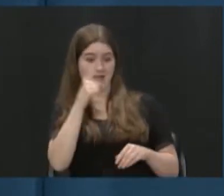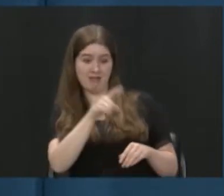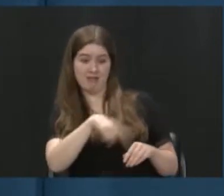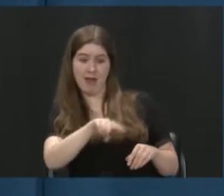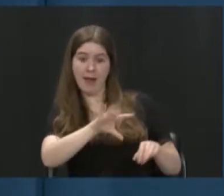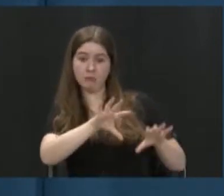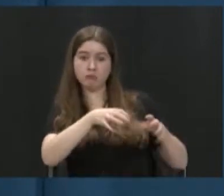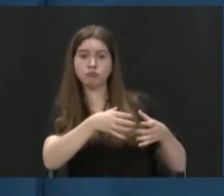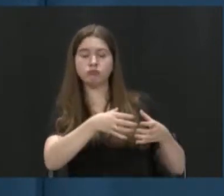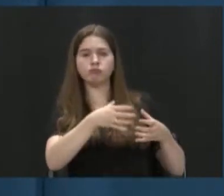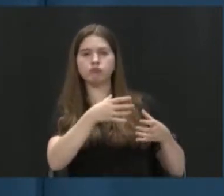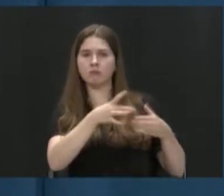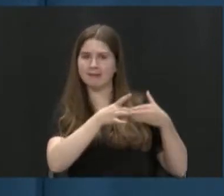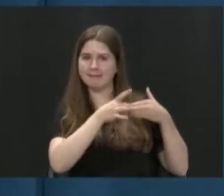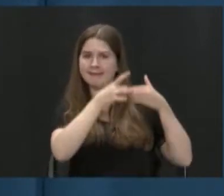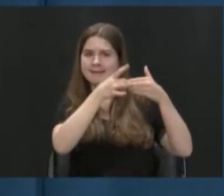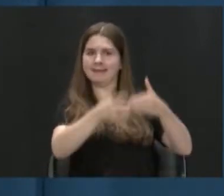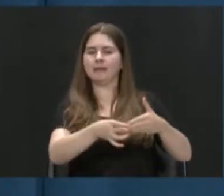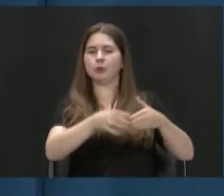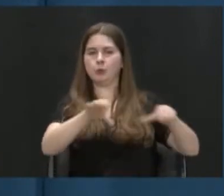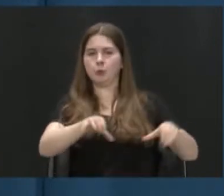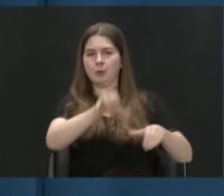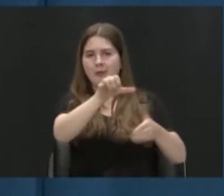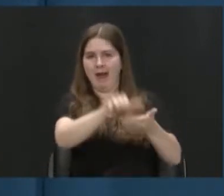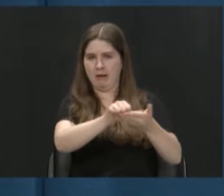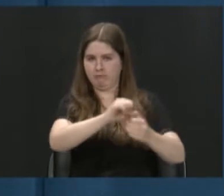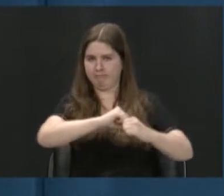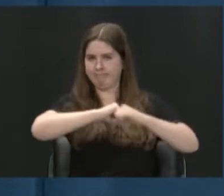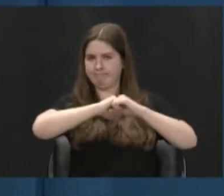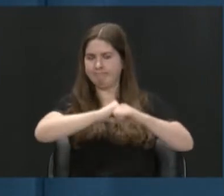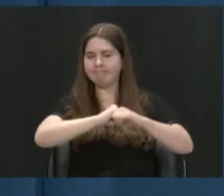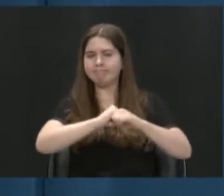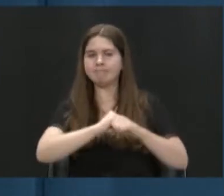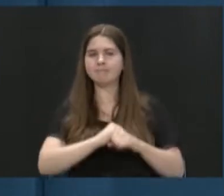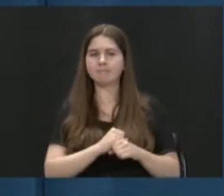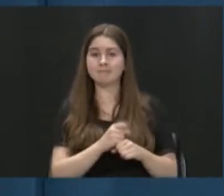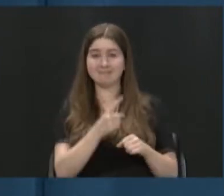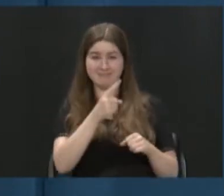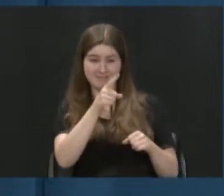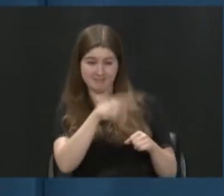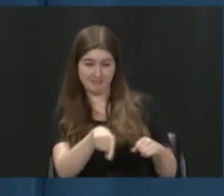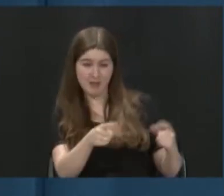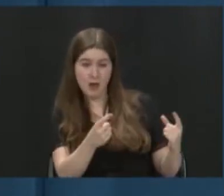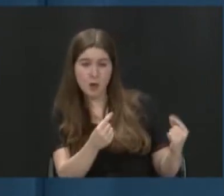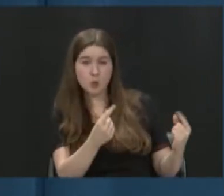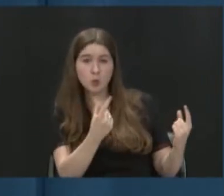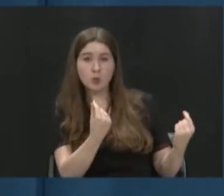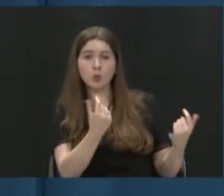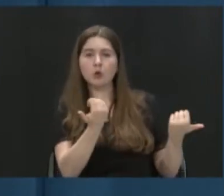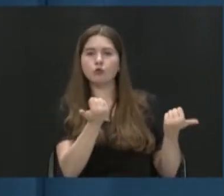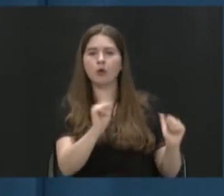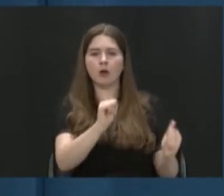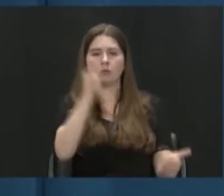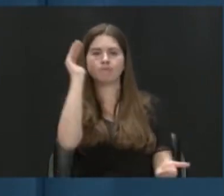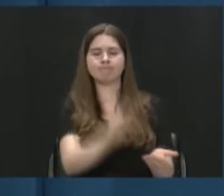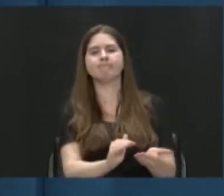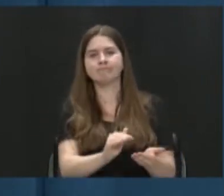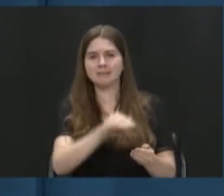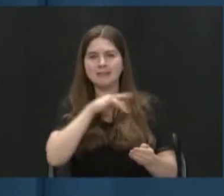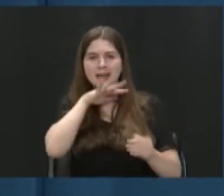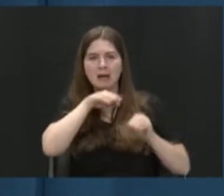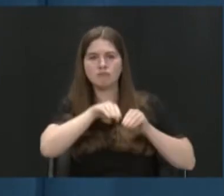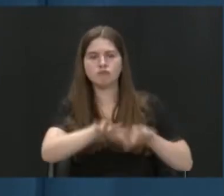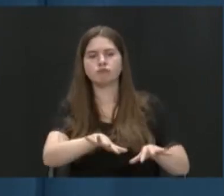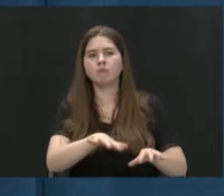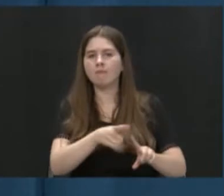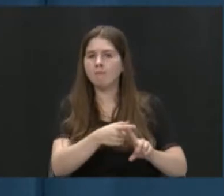on that and really putting pressure on where those contaminants are coming from, right,